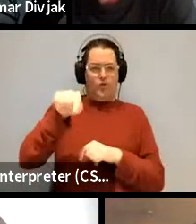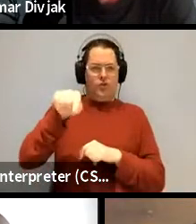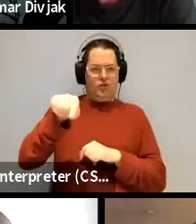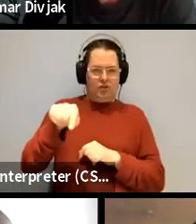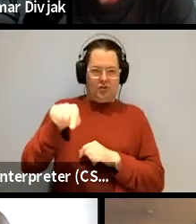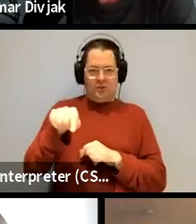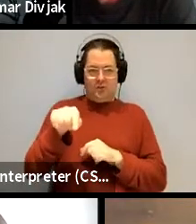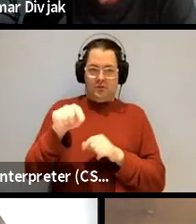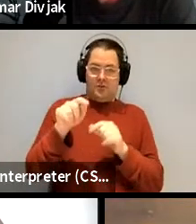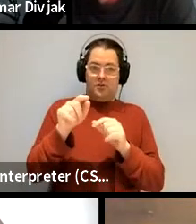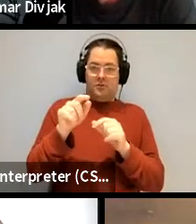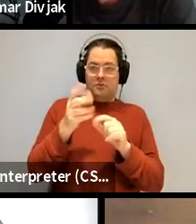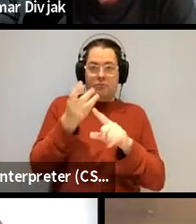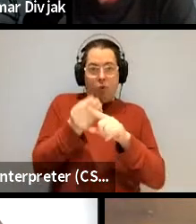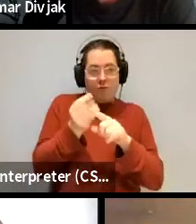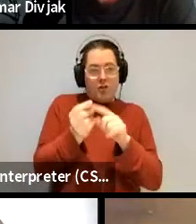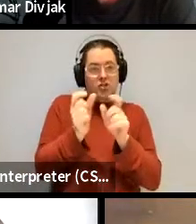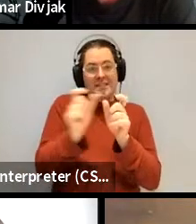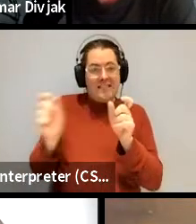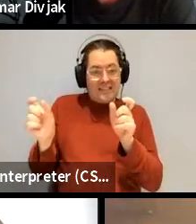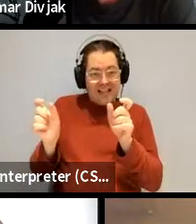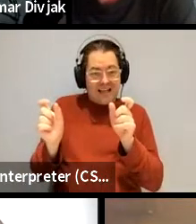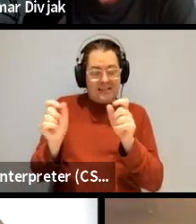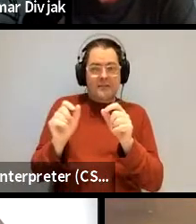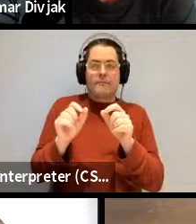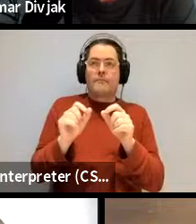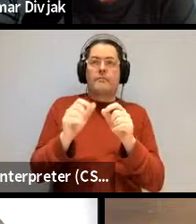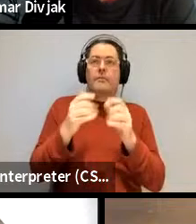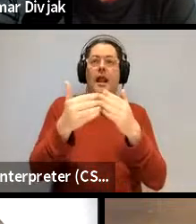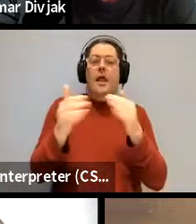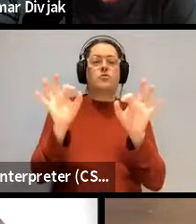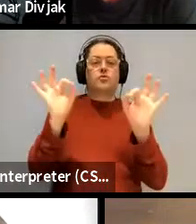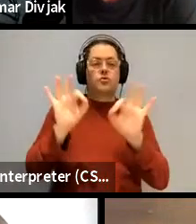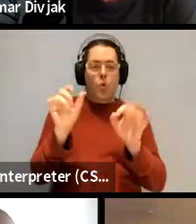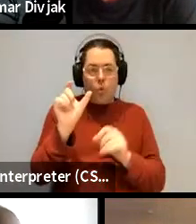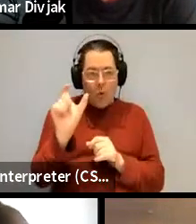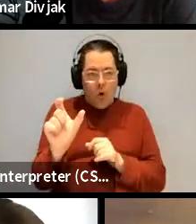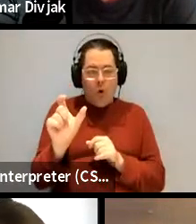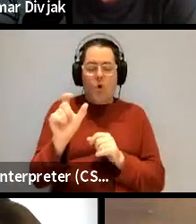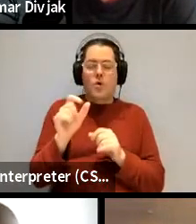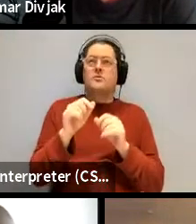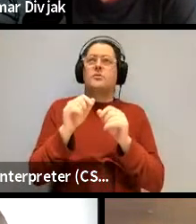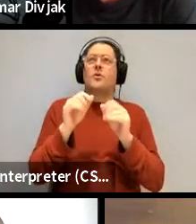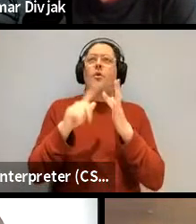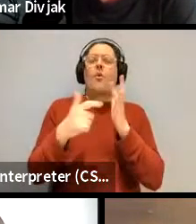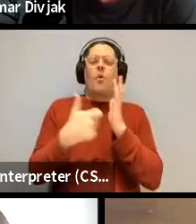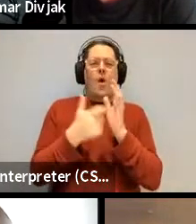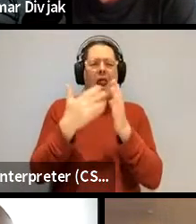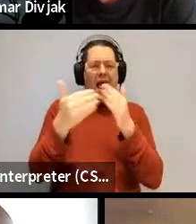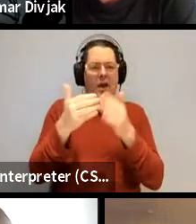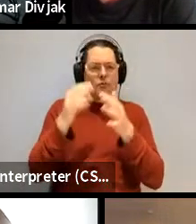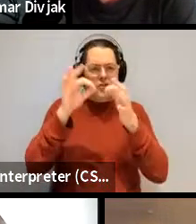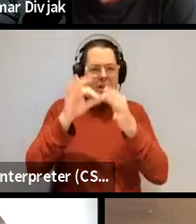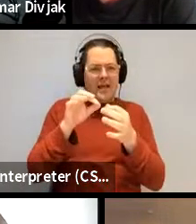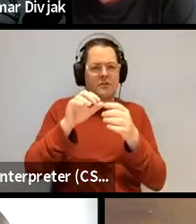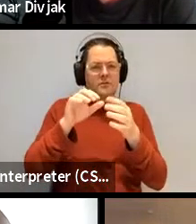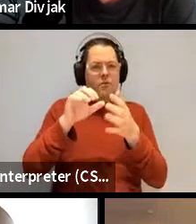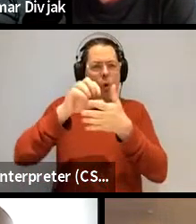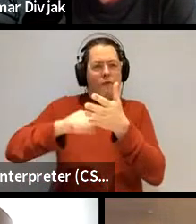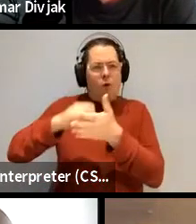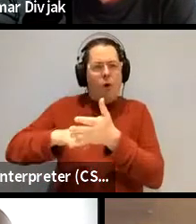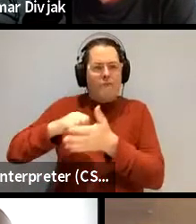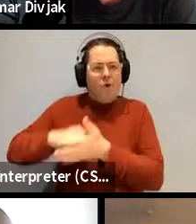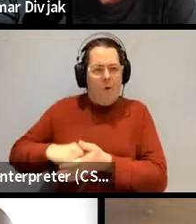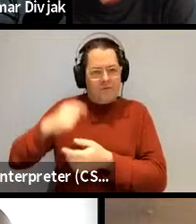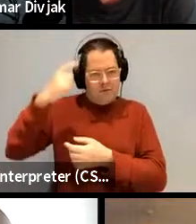so if you do language minus non-words if you do languages minus like so it's like trying to localize whatever it is we're doing when we're